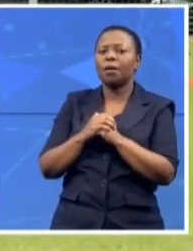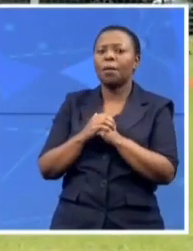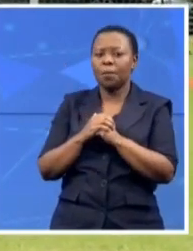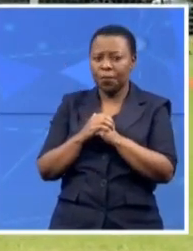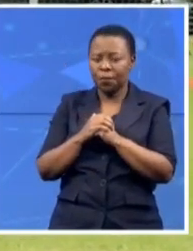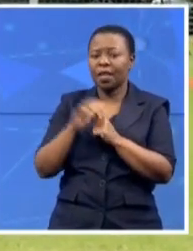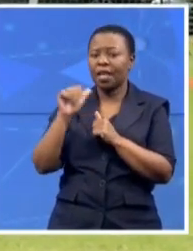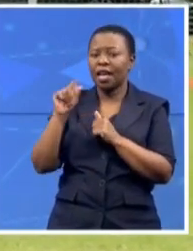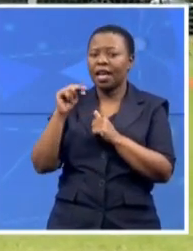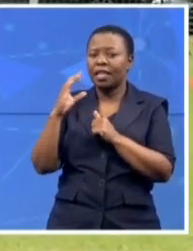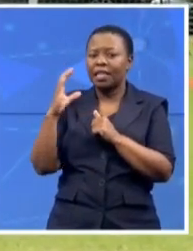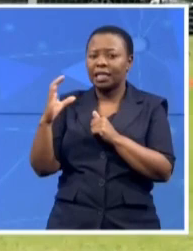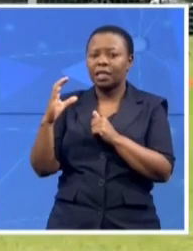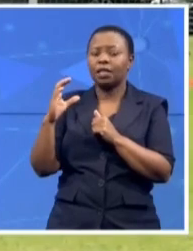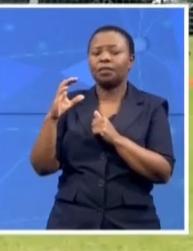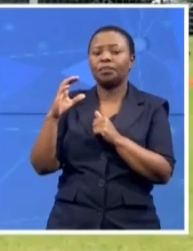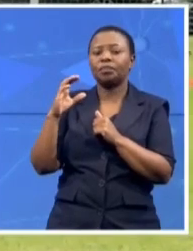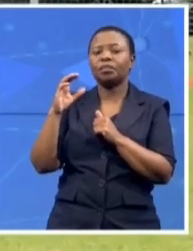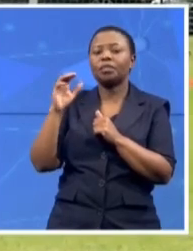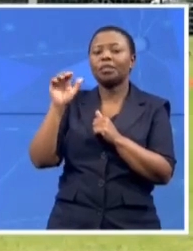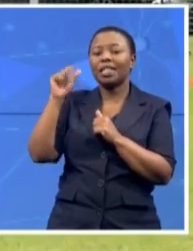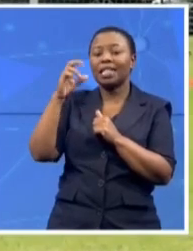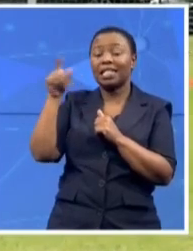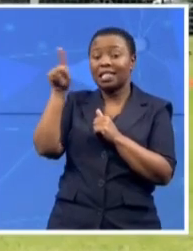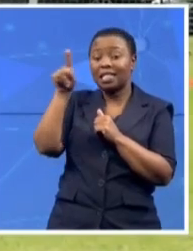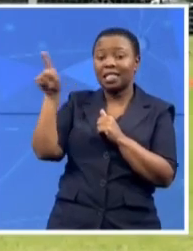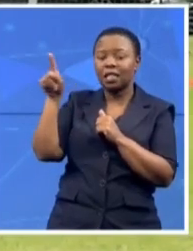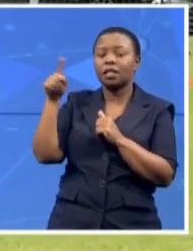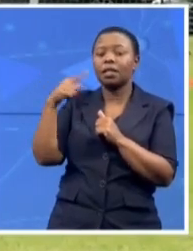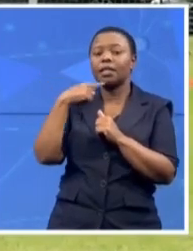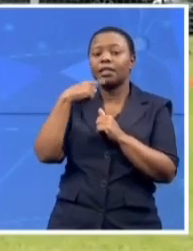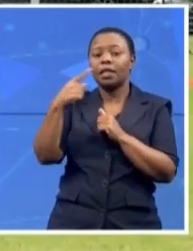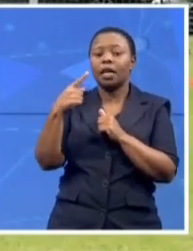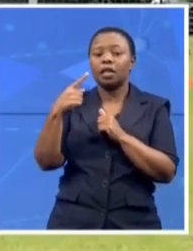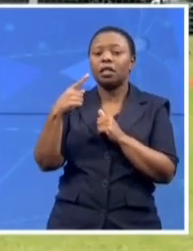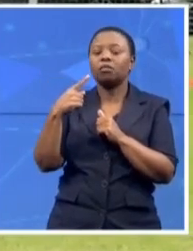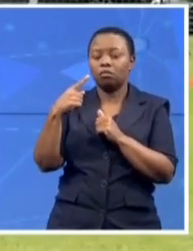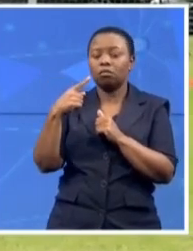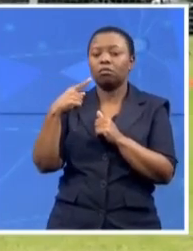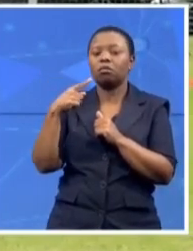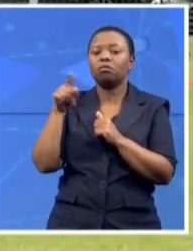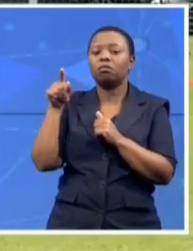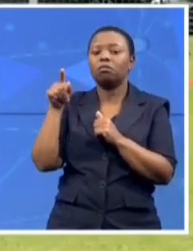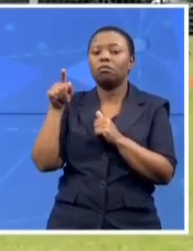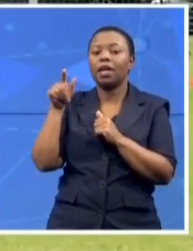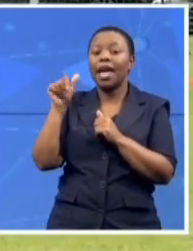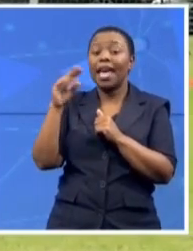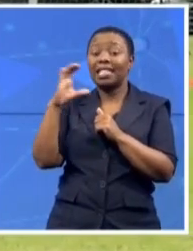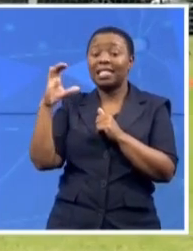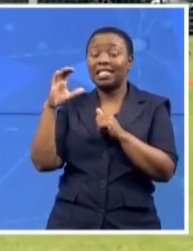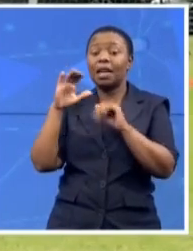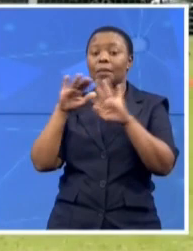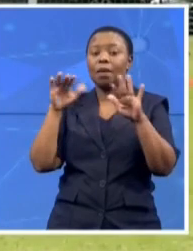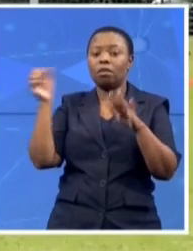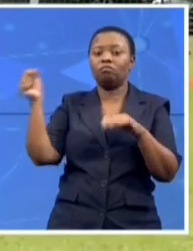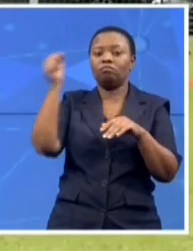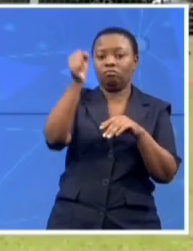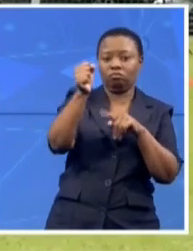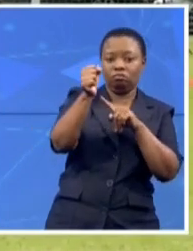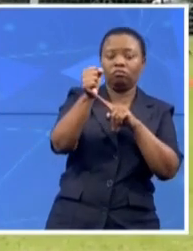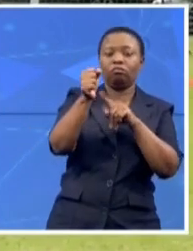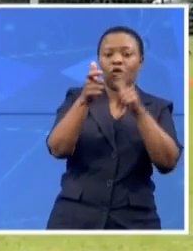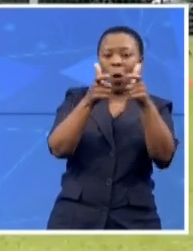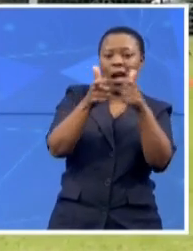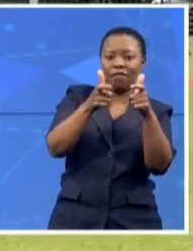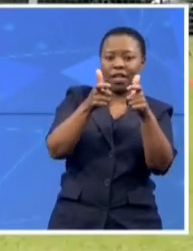party, going all out, saying that put us in power, we will deal with service delivery. A couple of months, a lot of people are complaining that, you